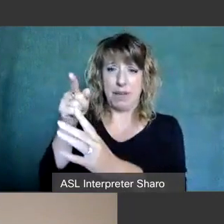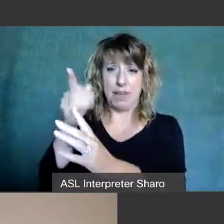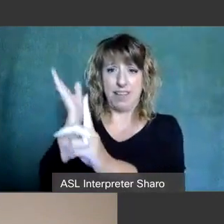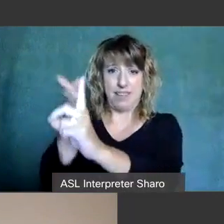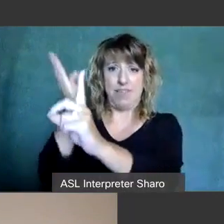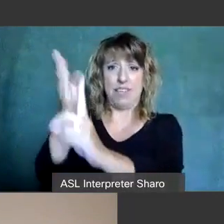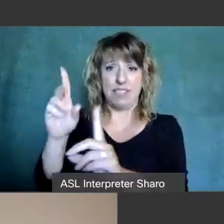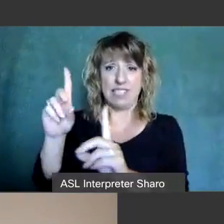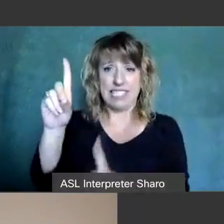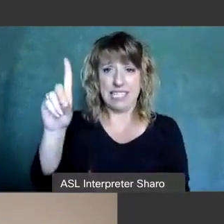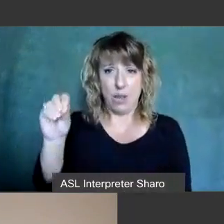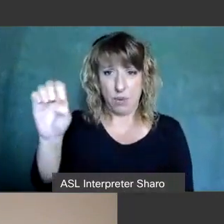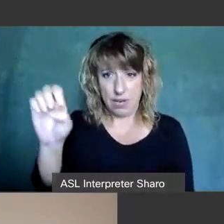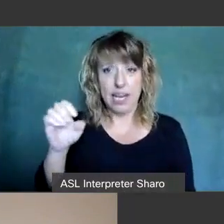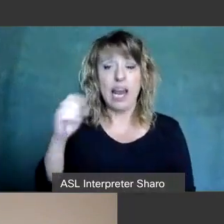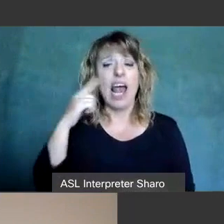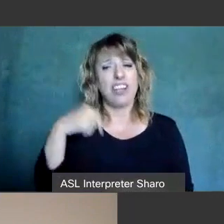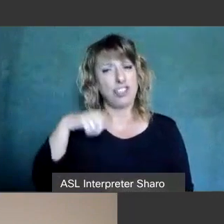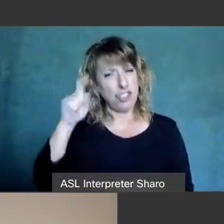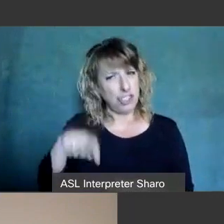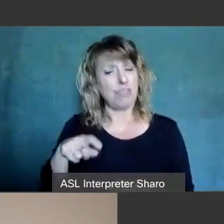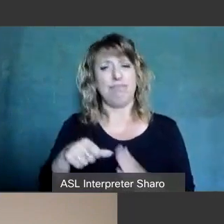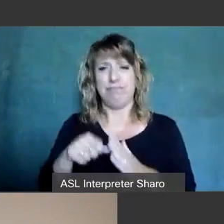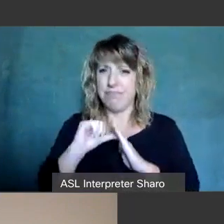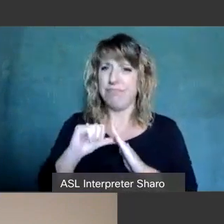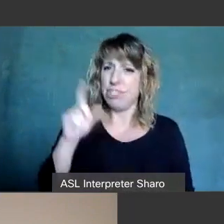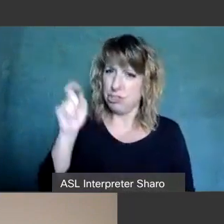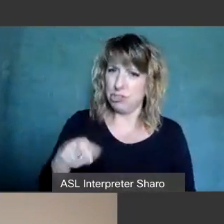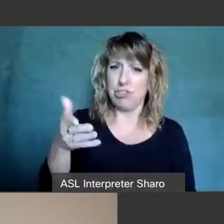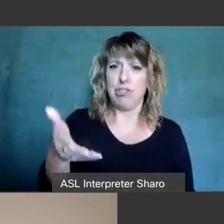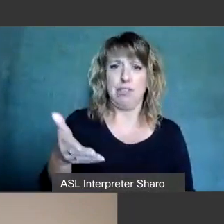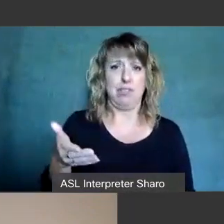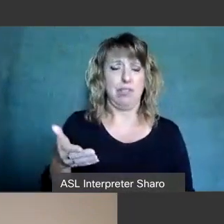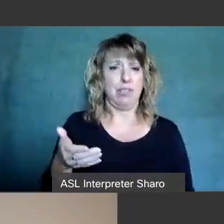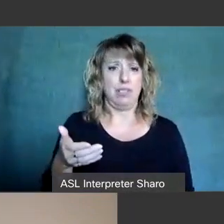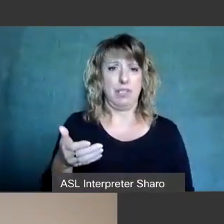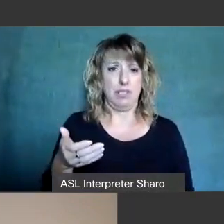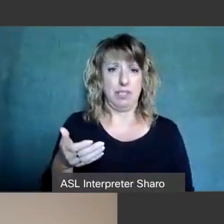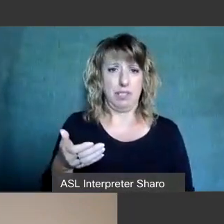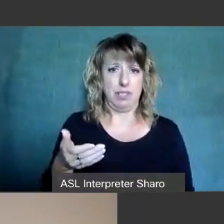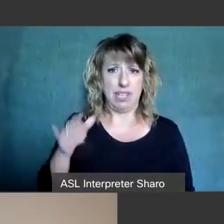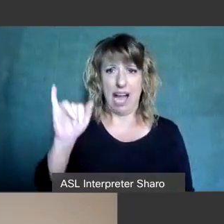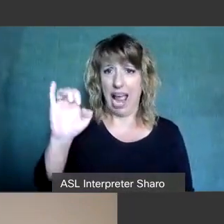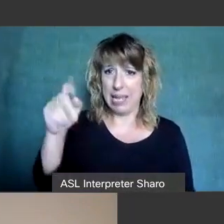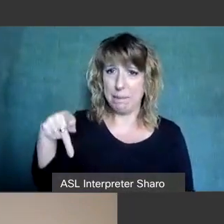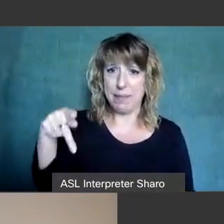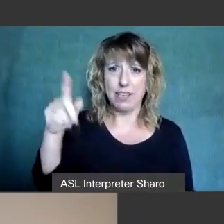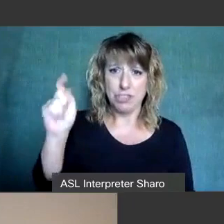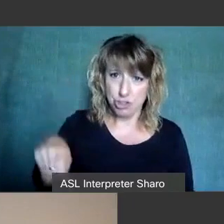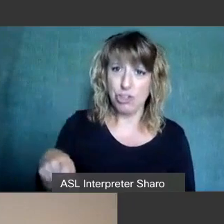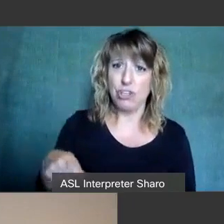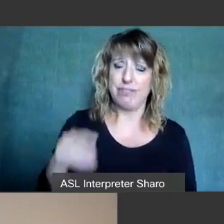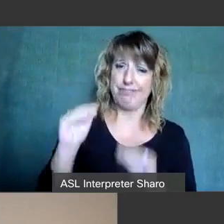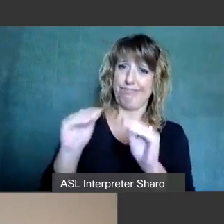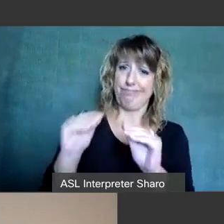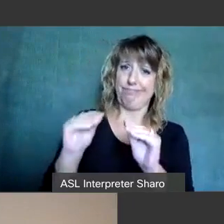education i think we should be instrumental i think it should be in their um in their ieps that they have this